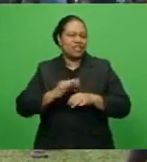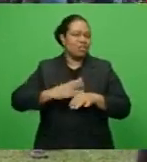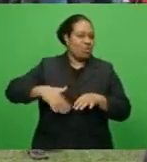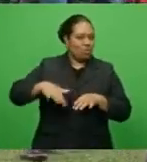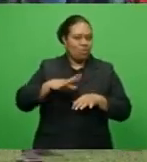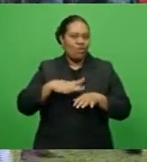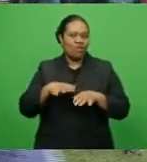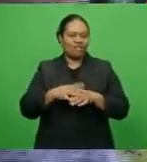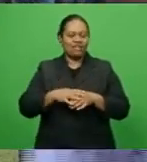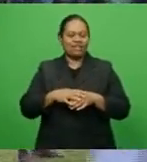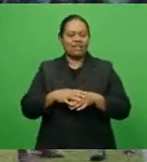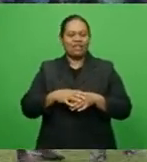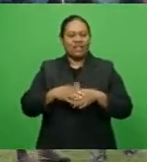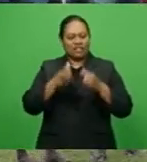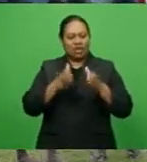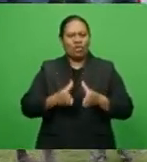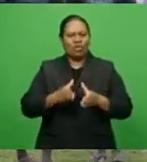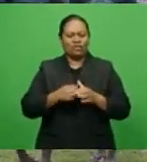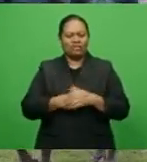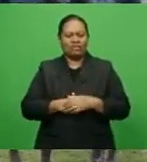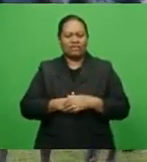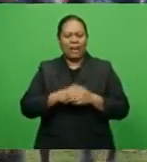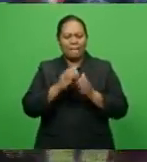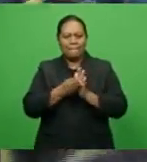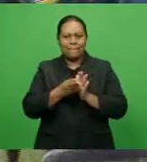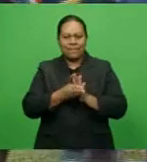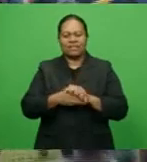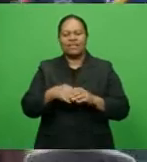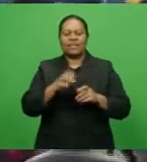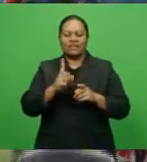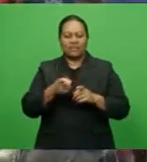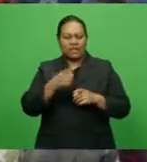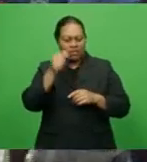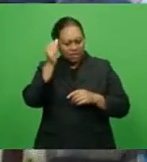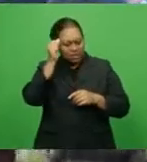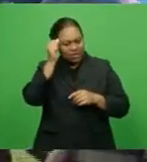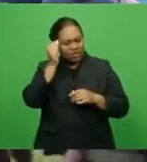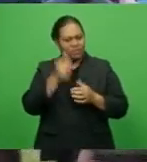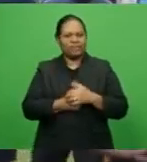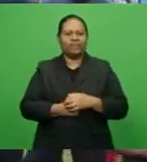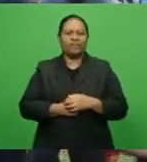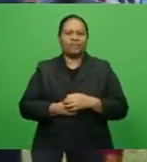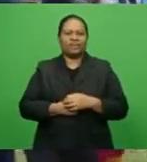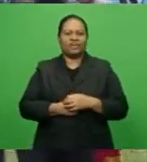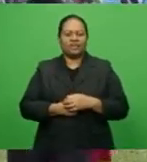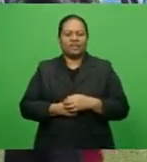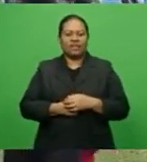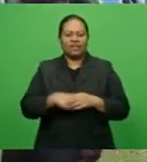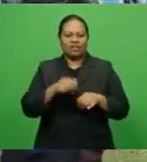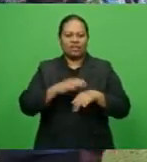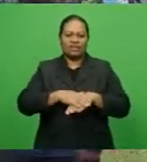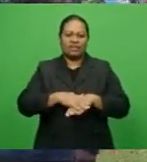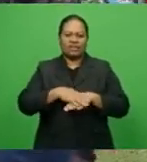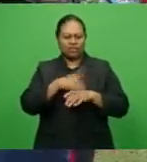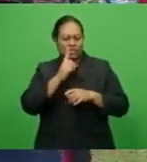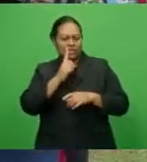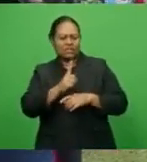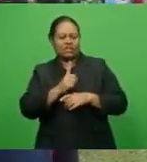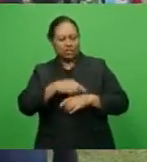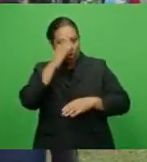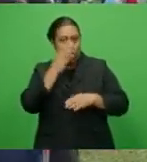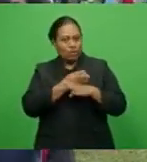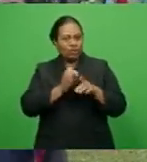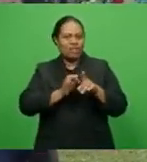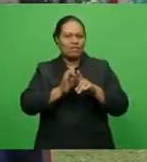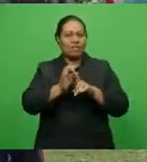We made use of the whole 18 minutes and we had a few line out and rack which was one of our setbacks that we hope to improve